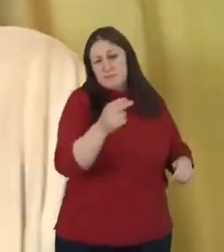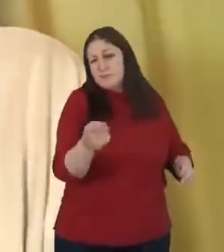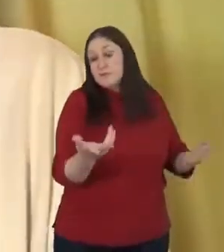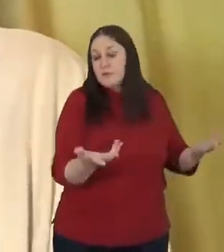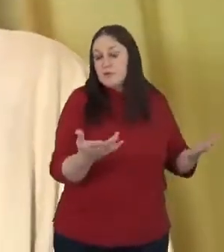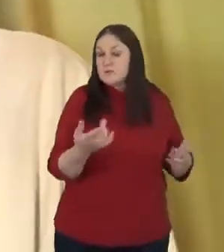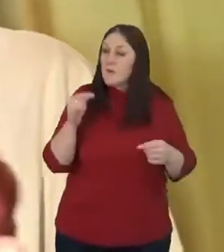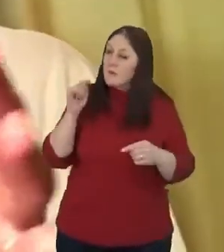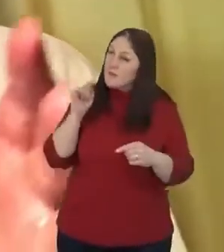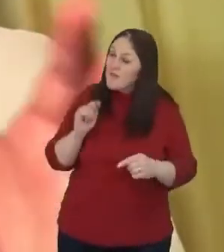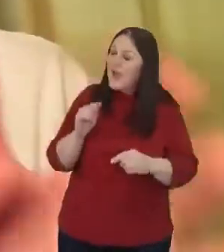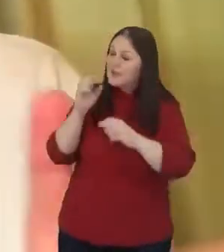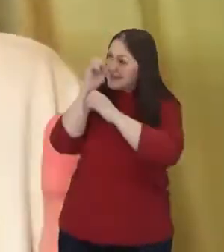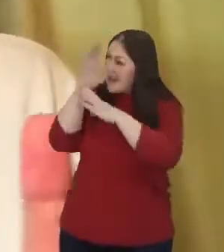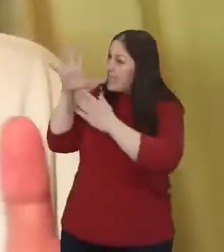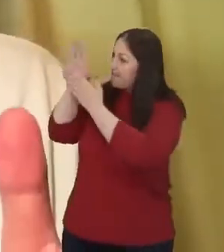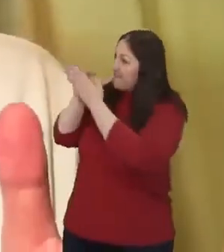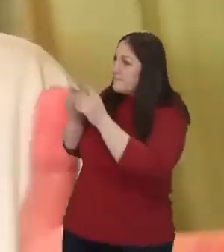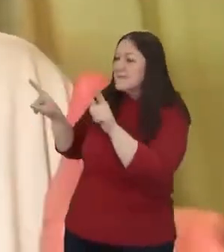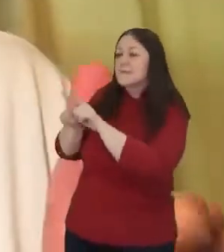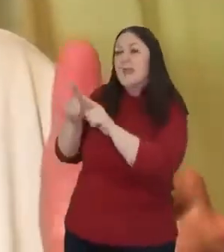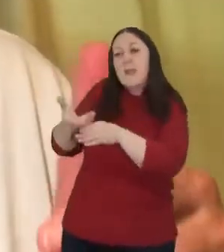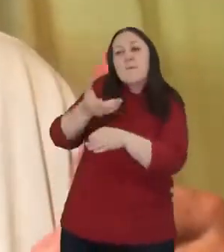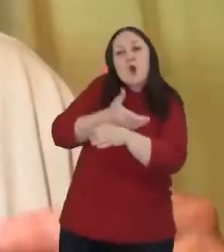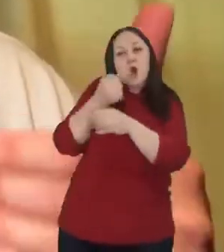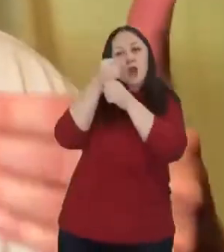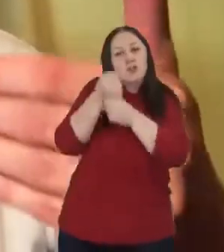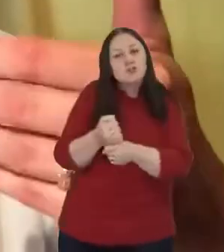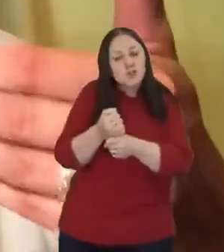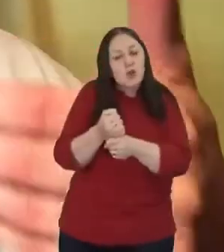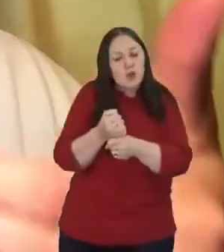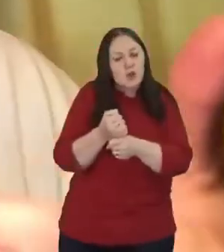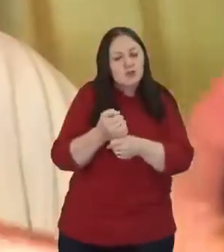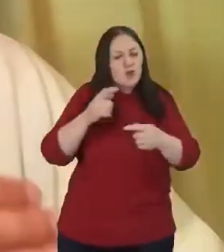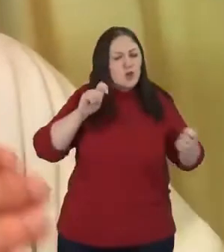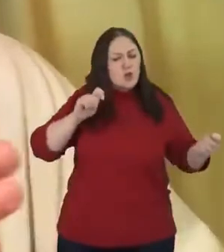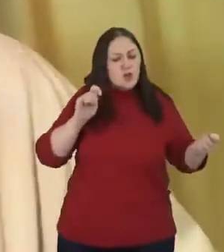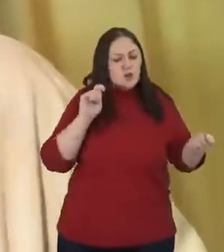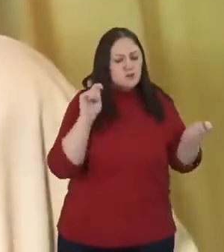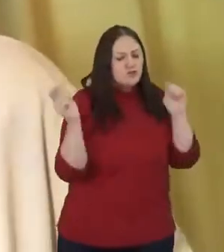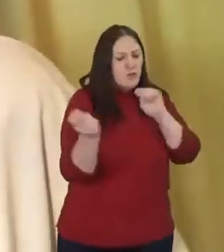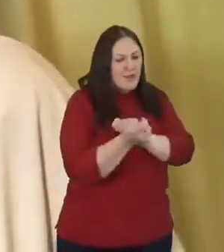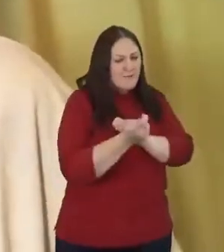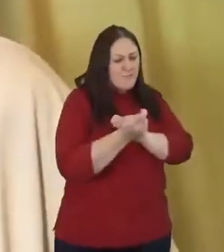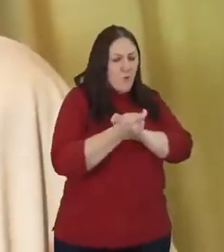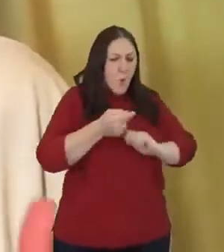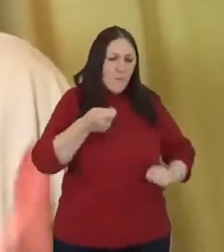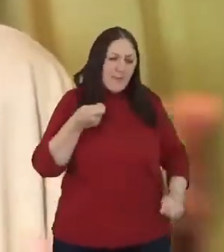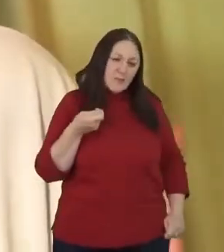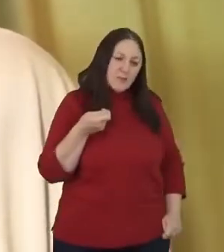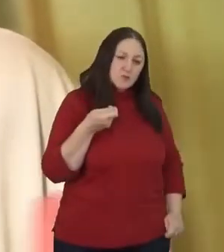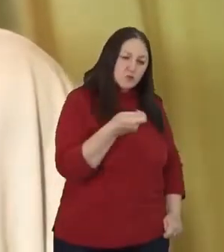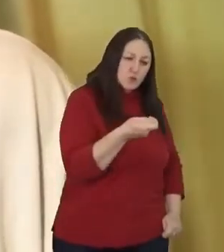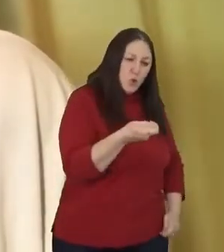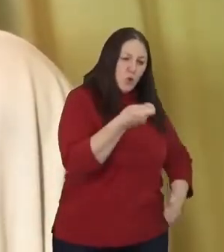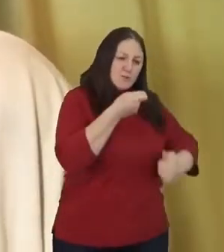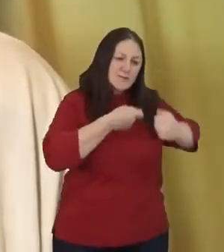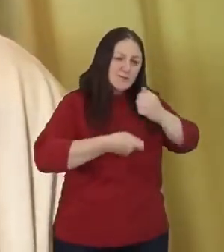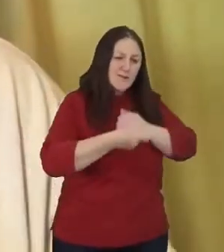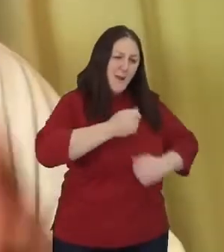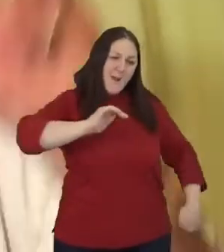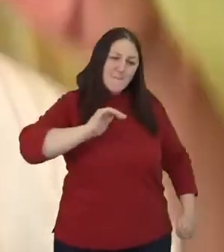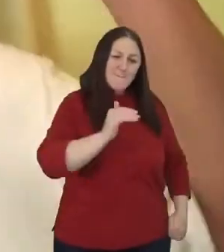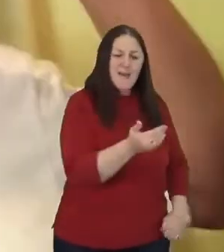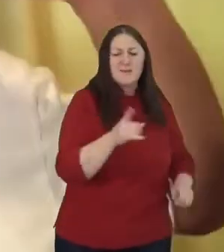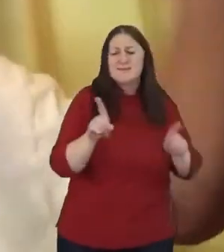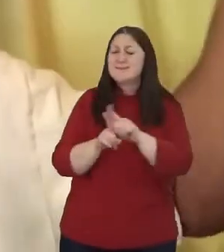this idea of transforming our swords into plows is what Jesus did with the